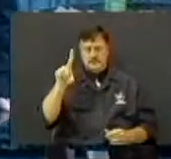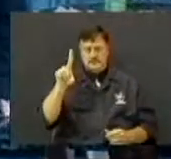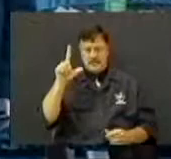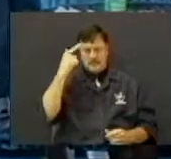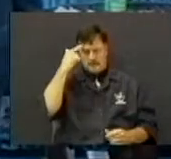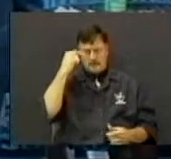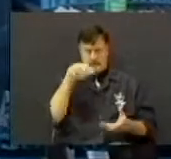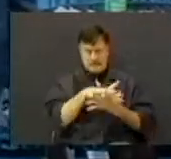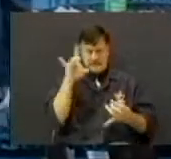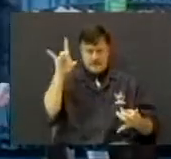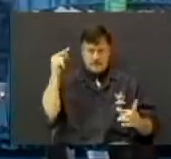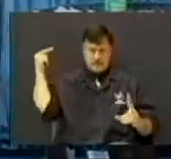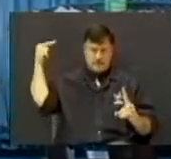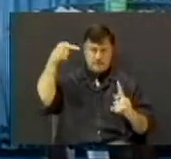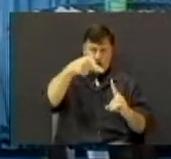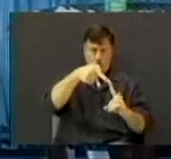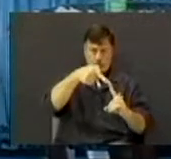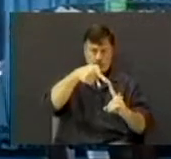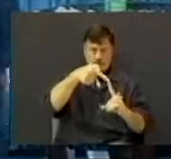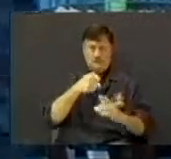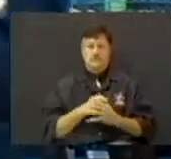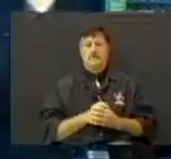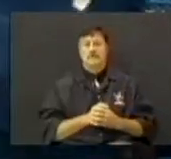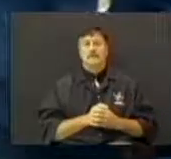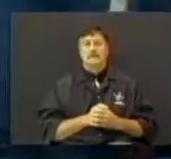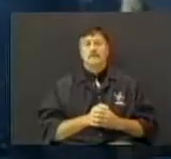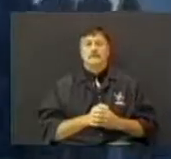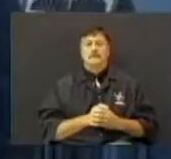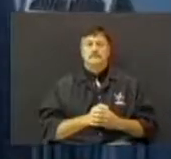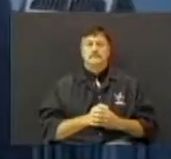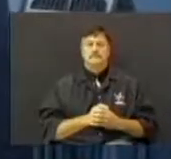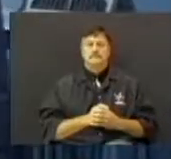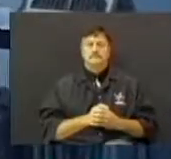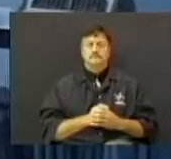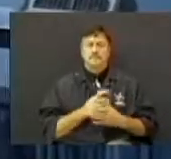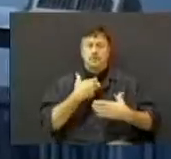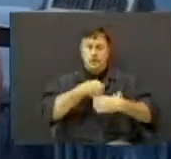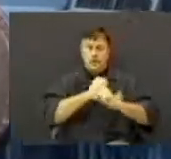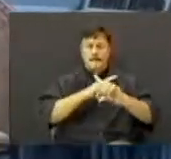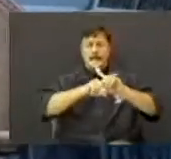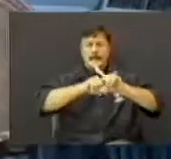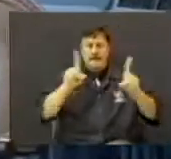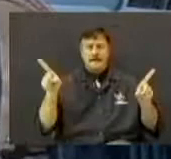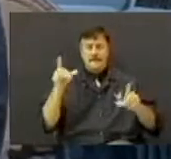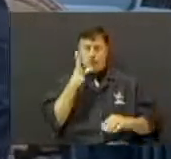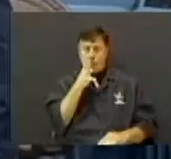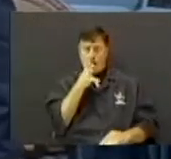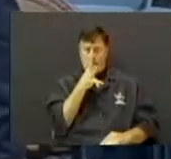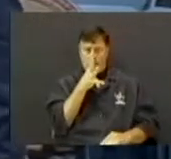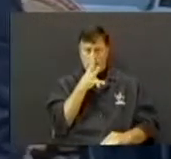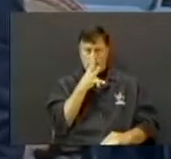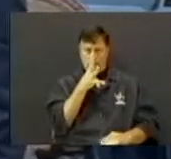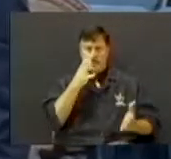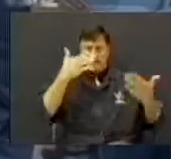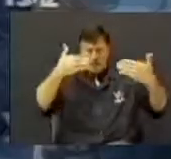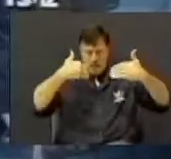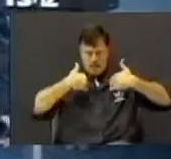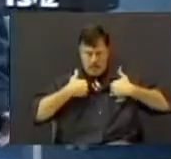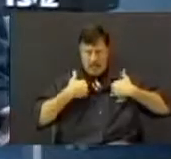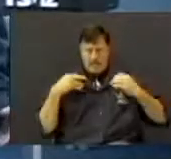Spiritual boldness. Hey, listen, you can make a difference. Mama, you got